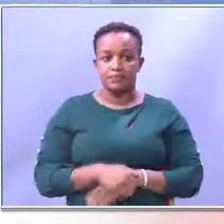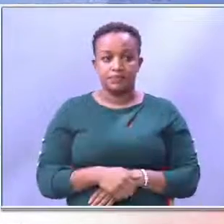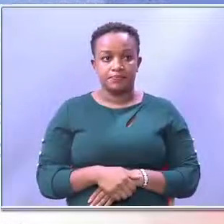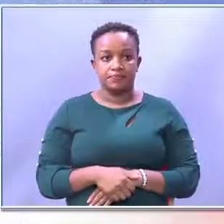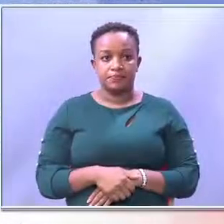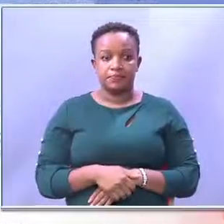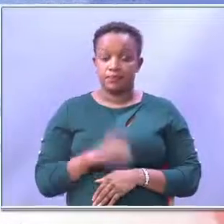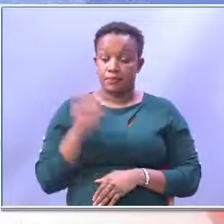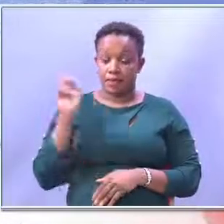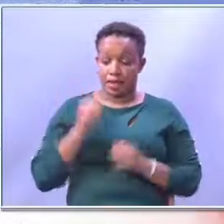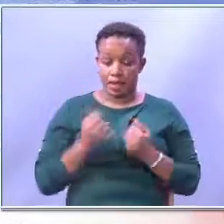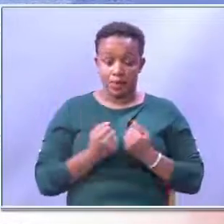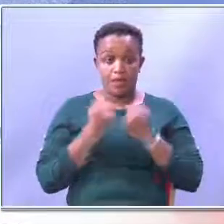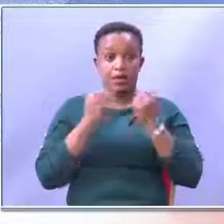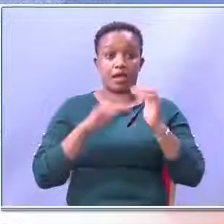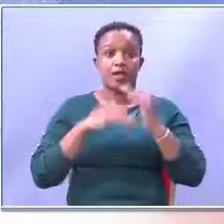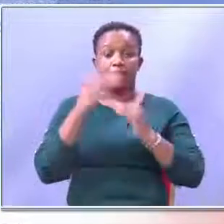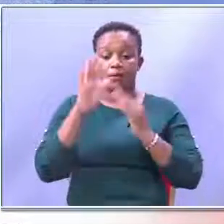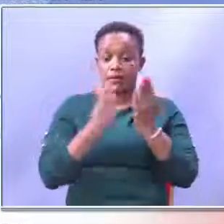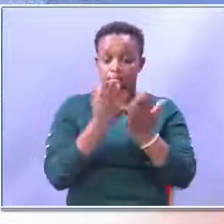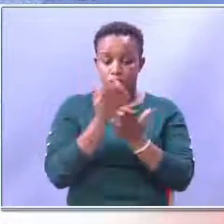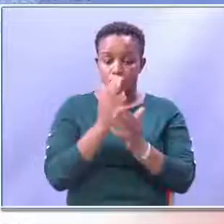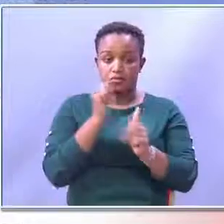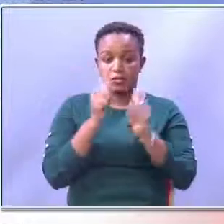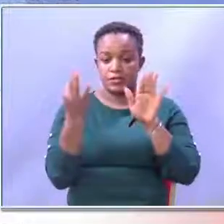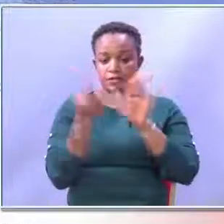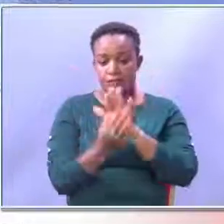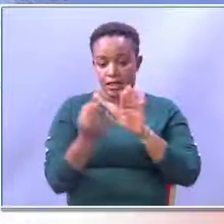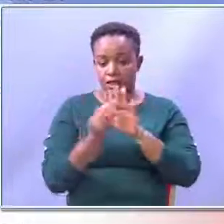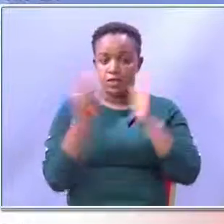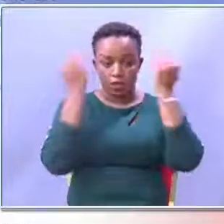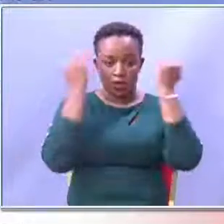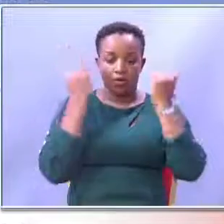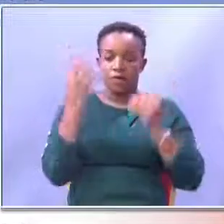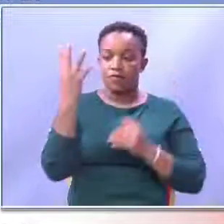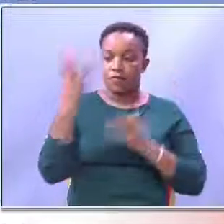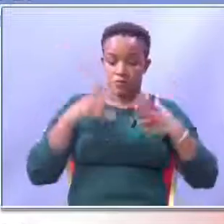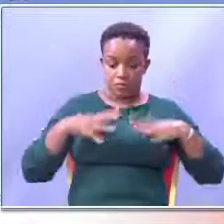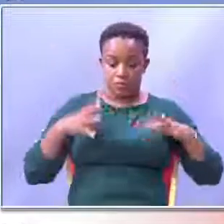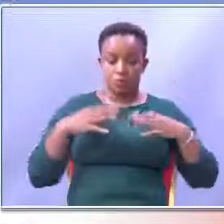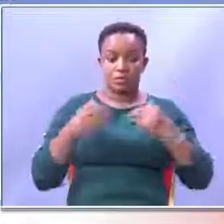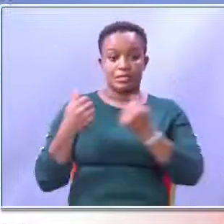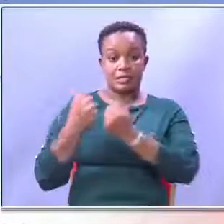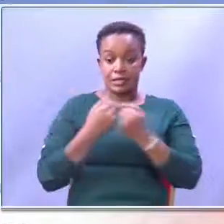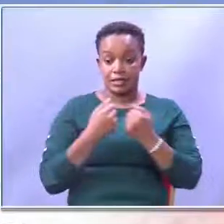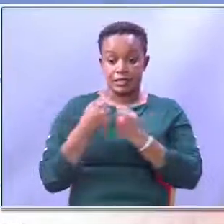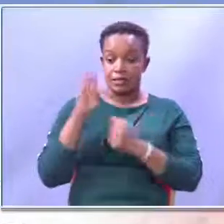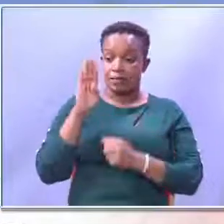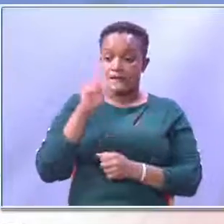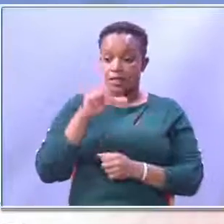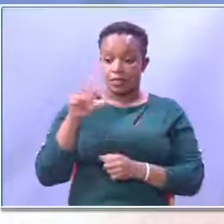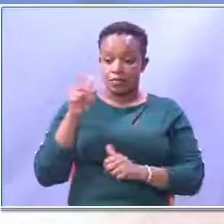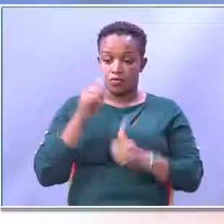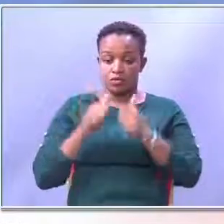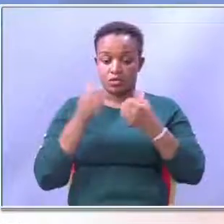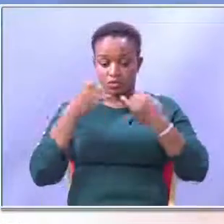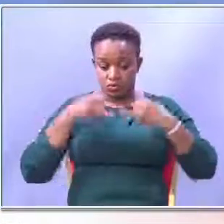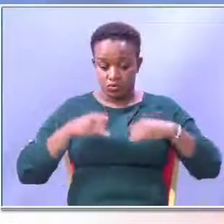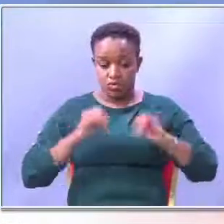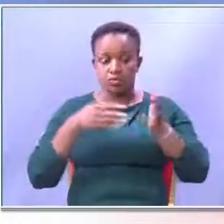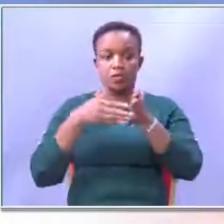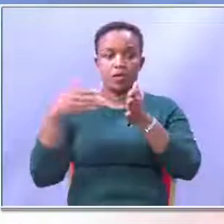This follows a petition filed in court by four aspirants challenging the bill that seeks to bar